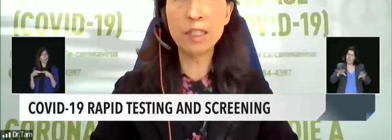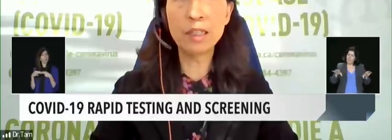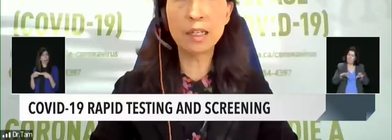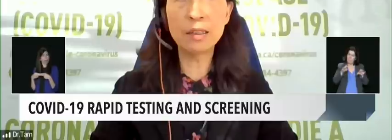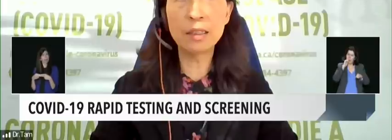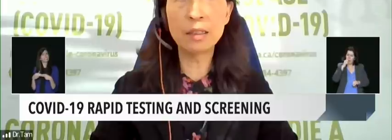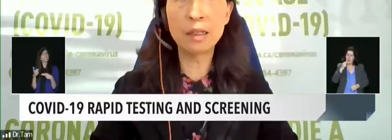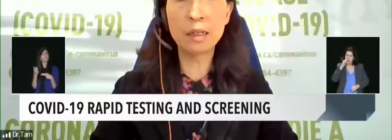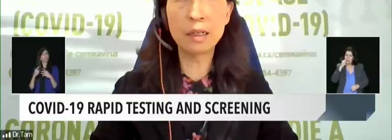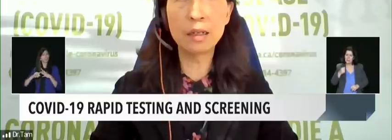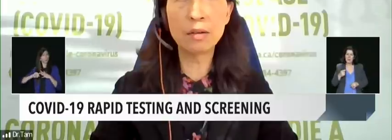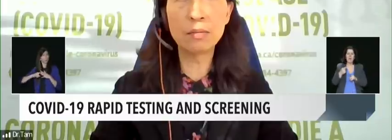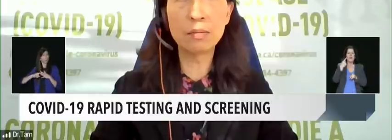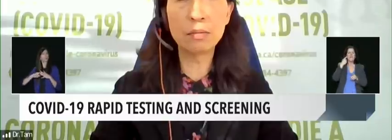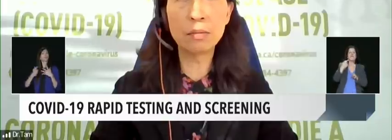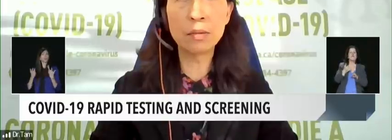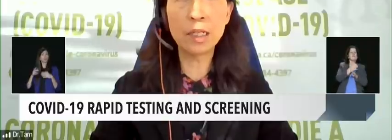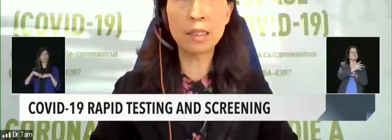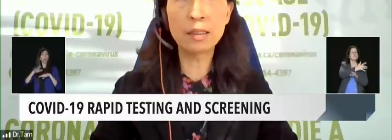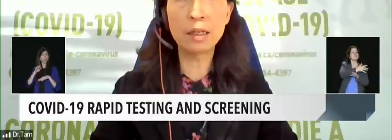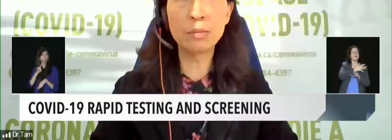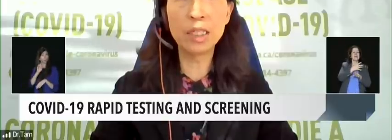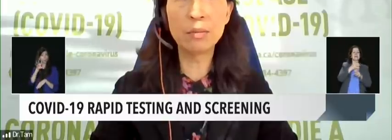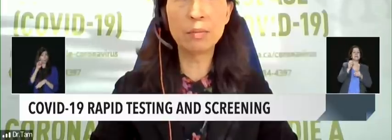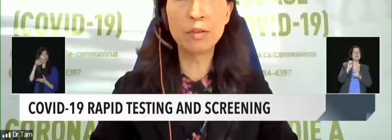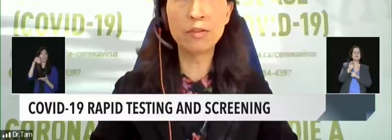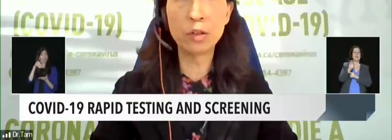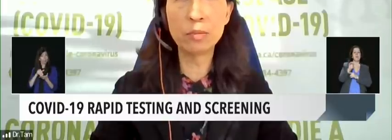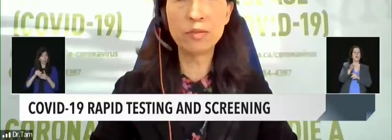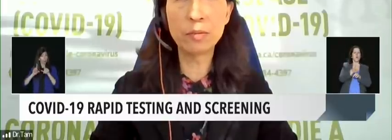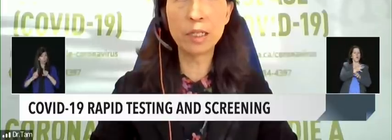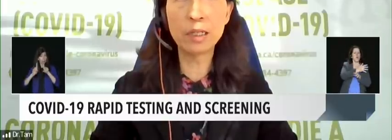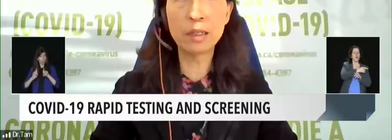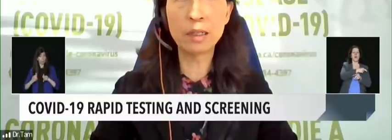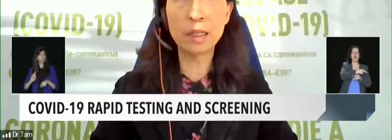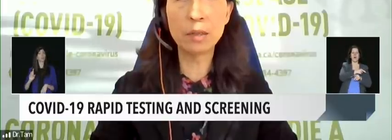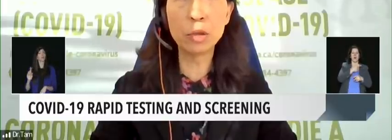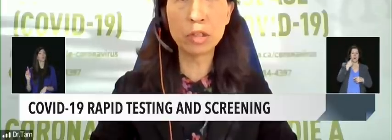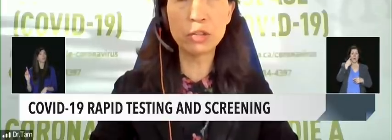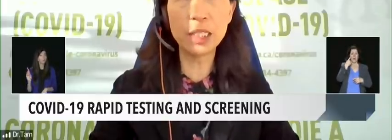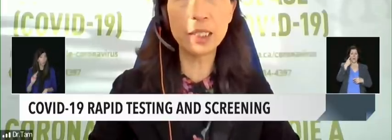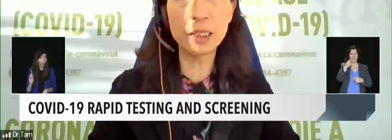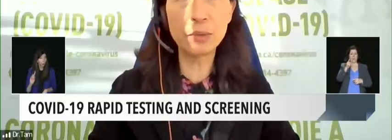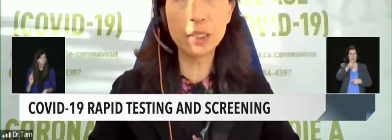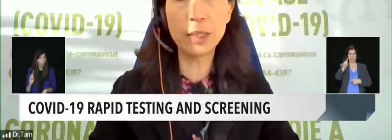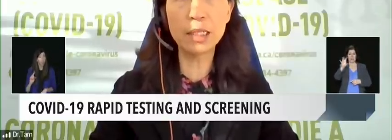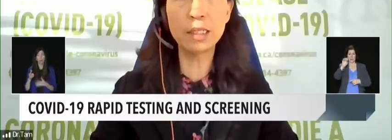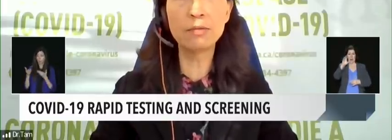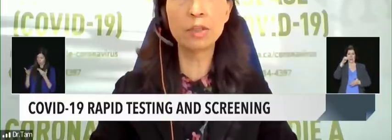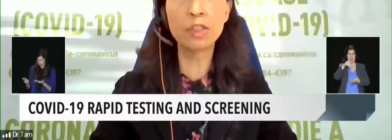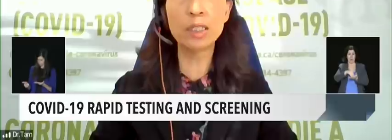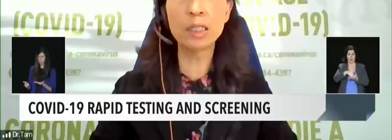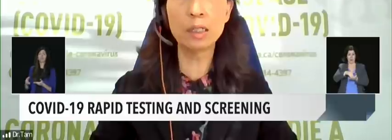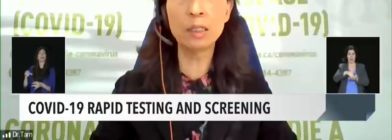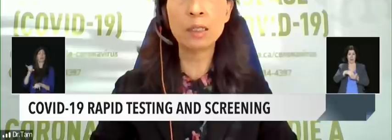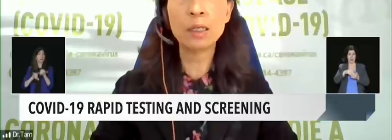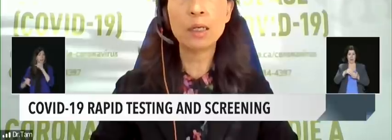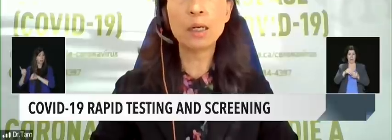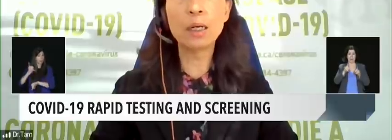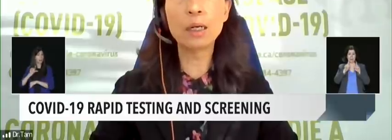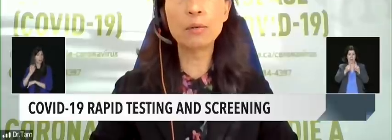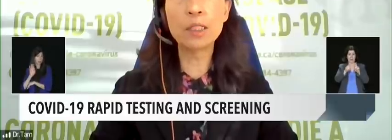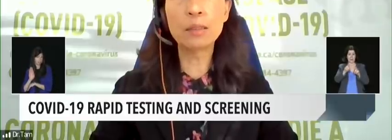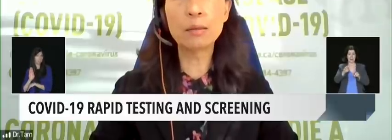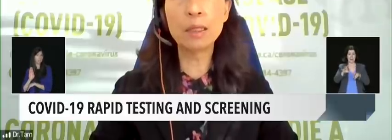150,000 tests are being performed from a laboratory testing perspective, which is a good